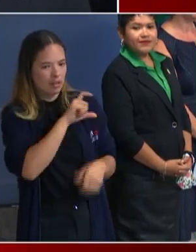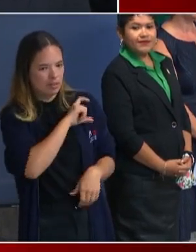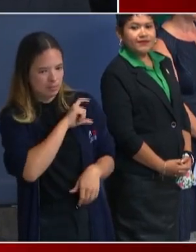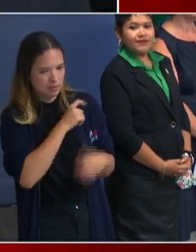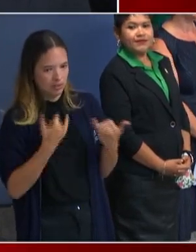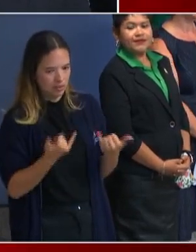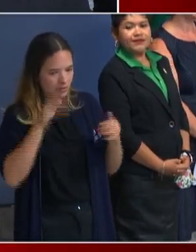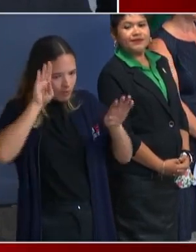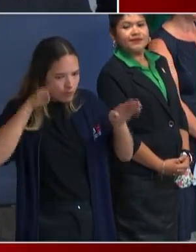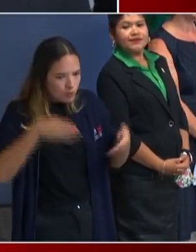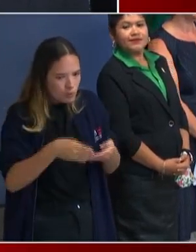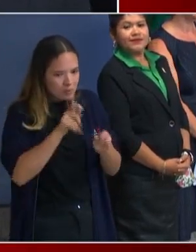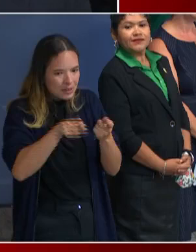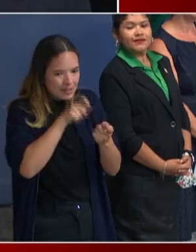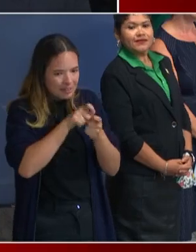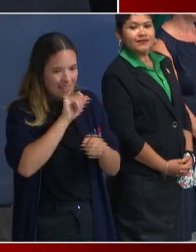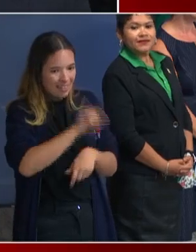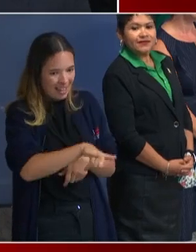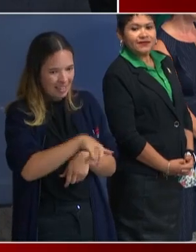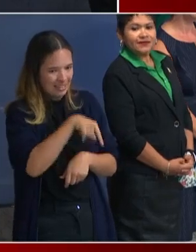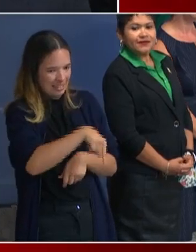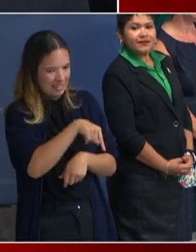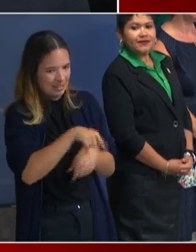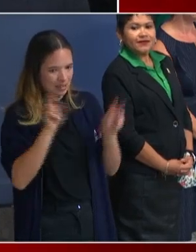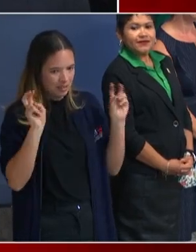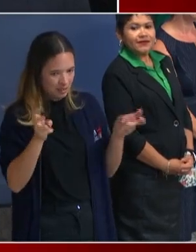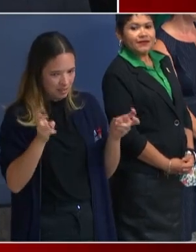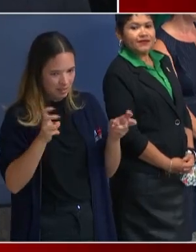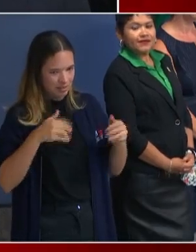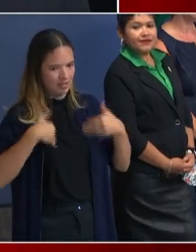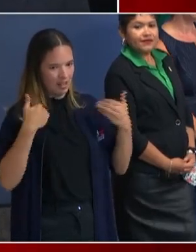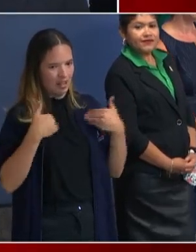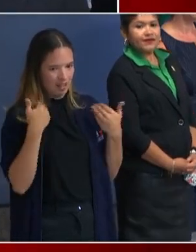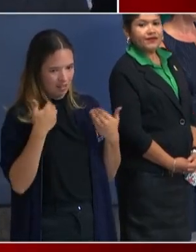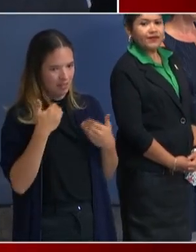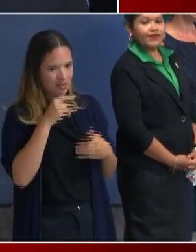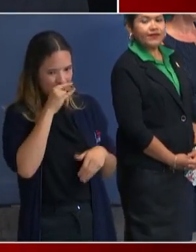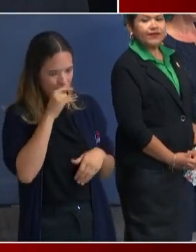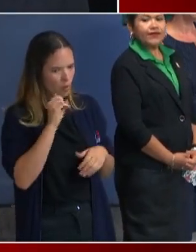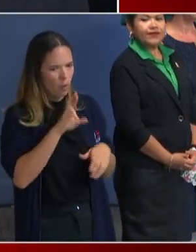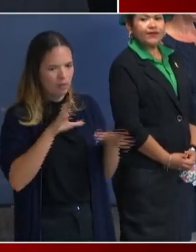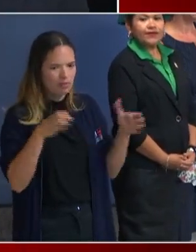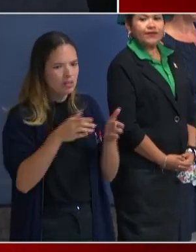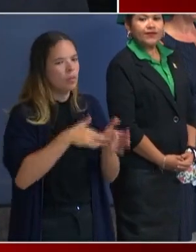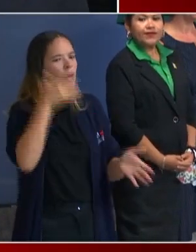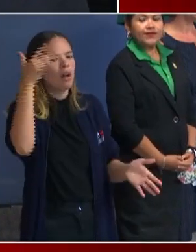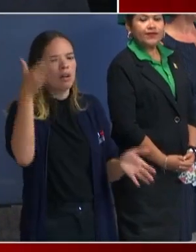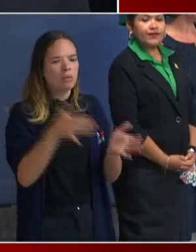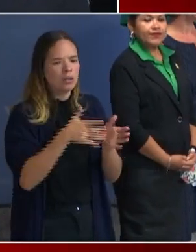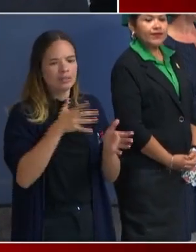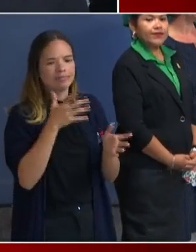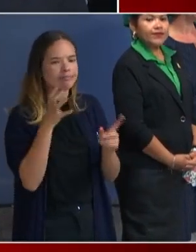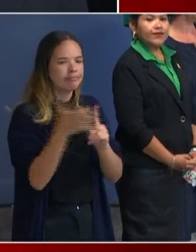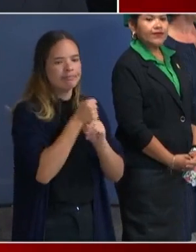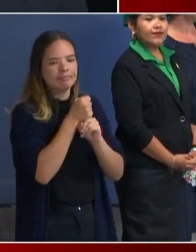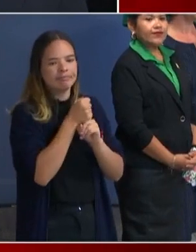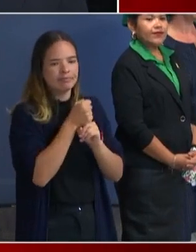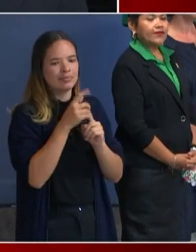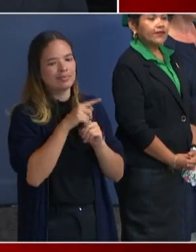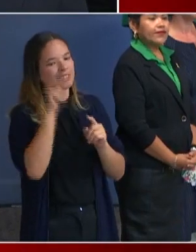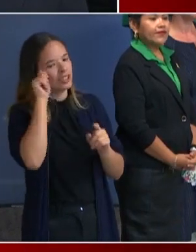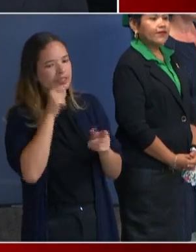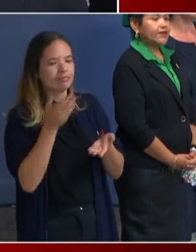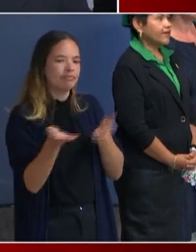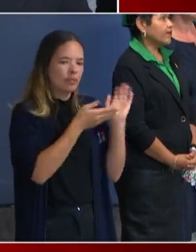specifically on these places of youth gathering? Or is it just every now and then if the teen is caught out and not supposed to be out I would like to ask the